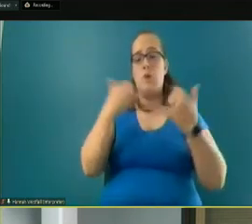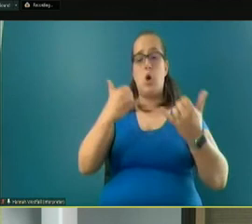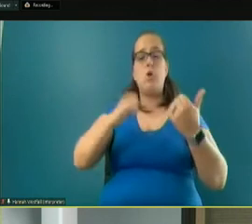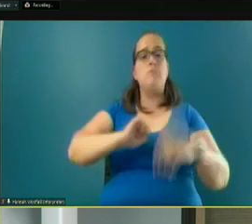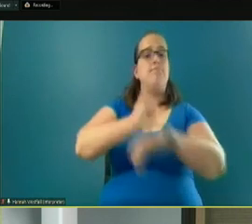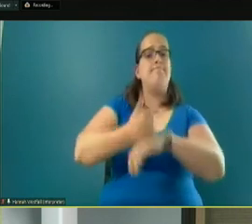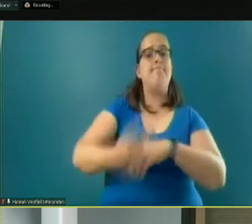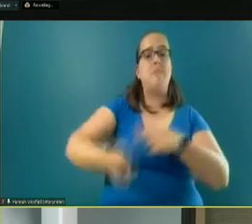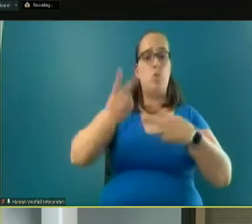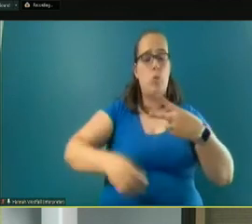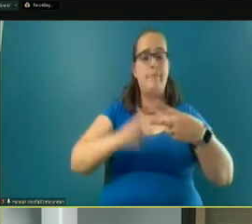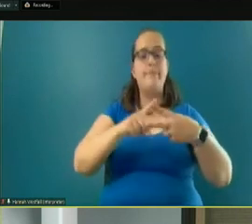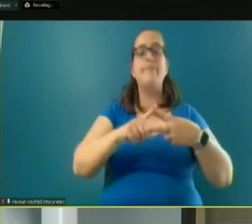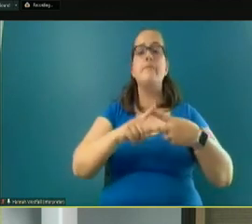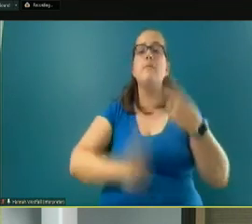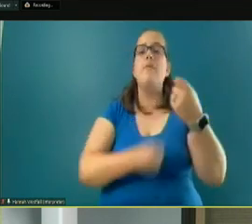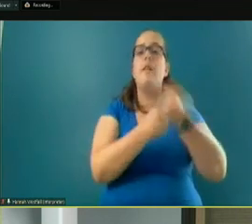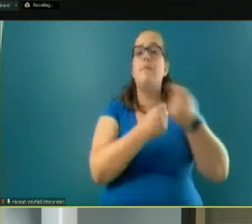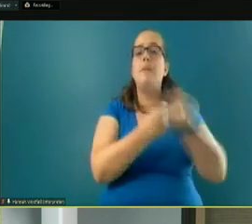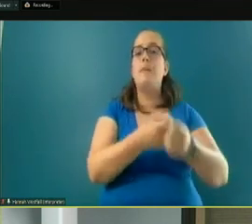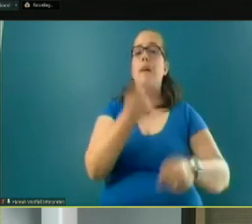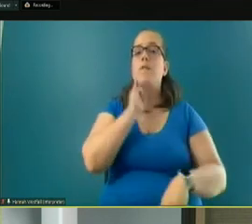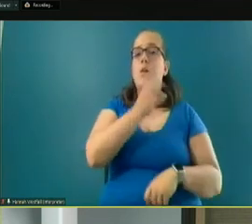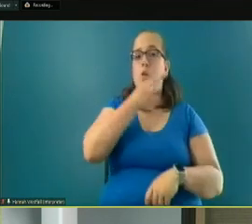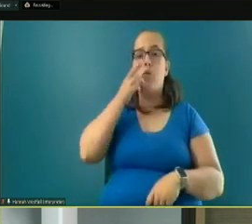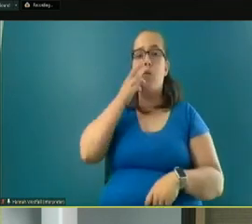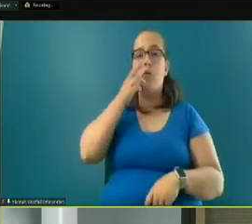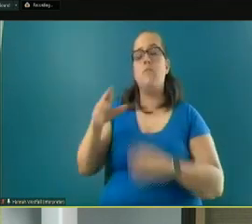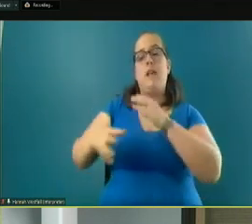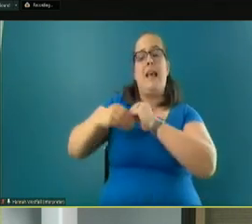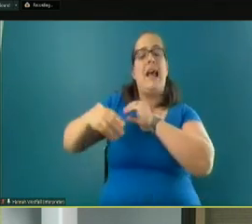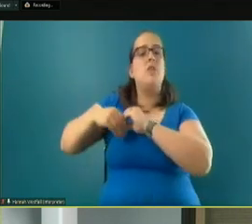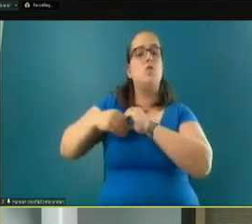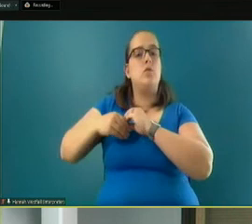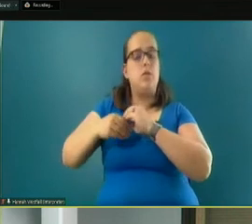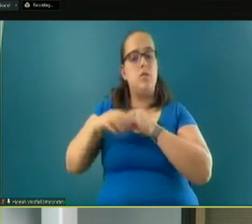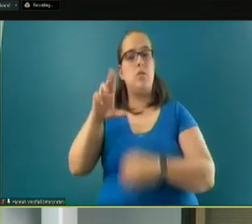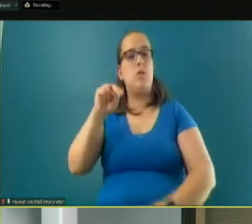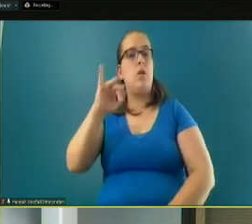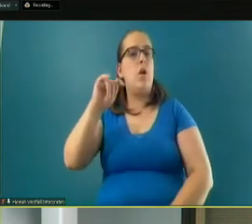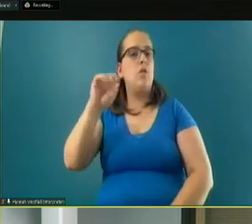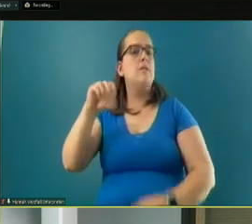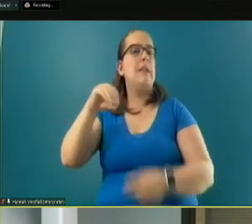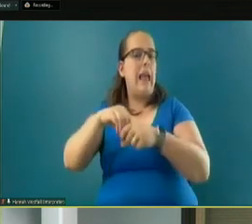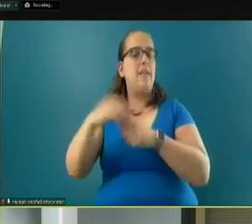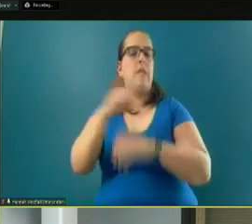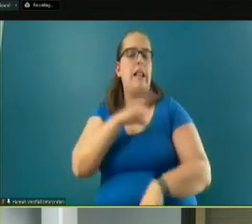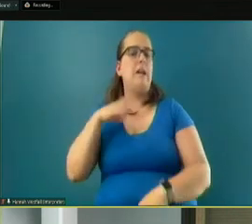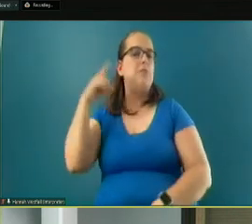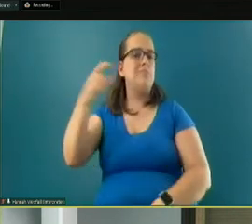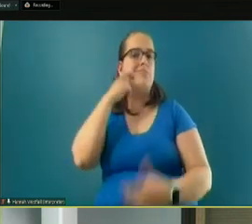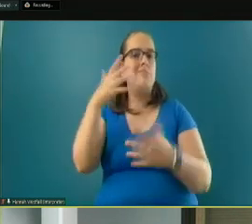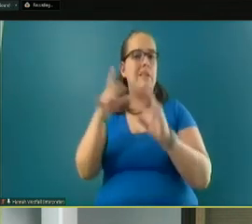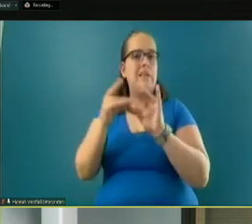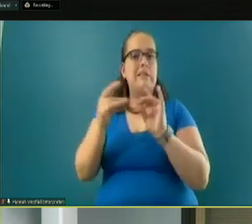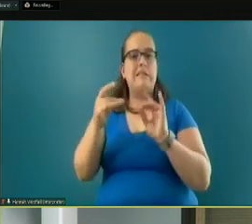one of which is to advocate for rural accessory dwelling units in the legislature, which I previously mentioned, which appears close to passage.